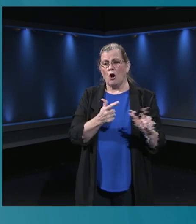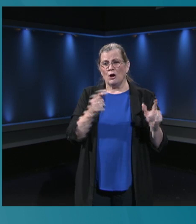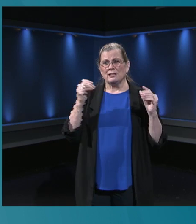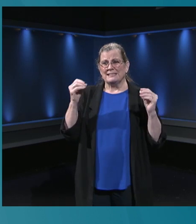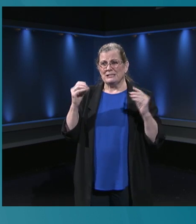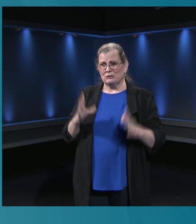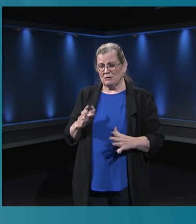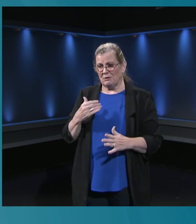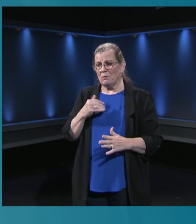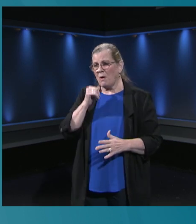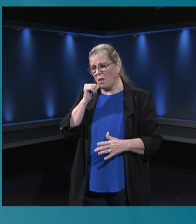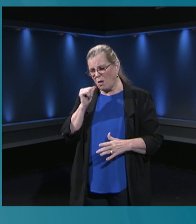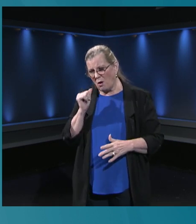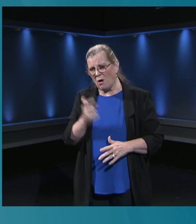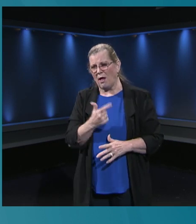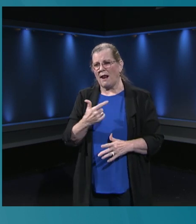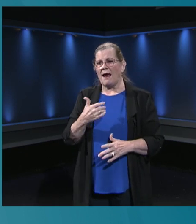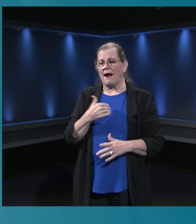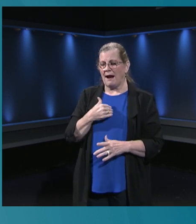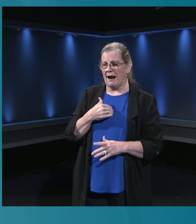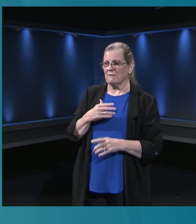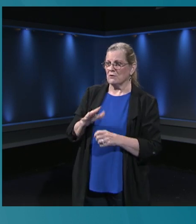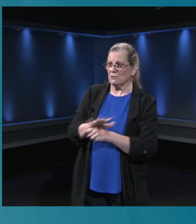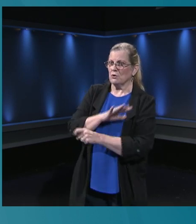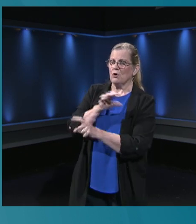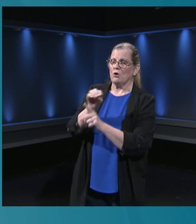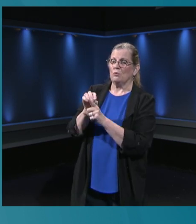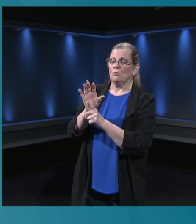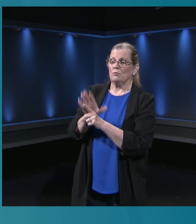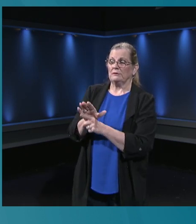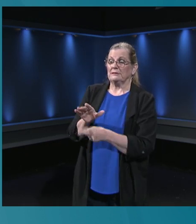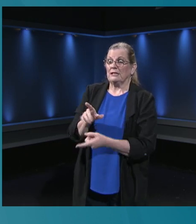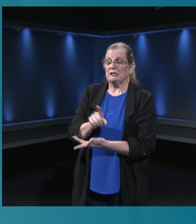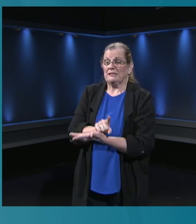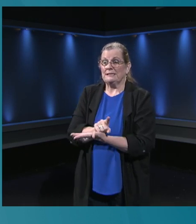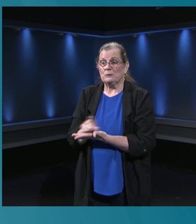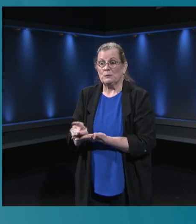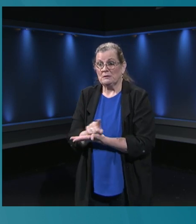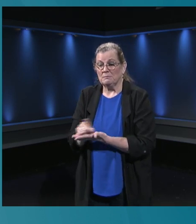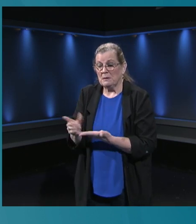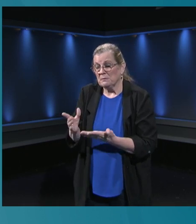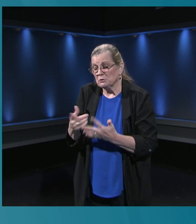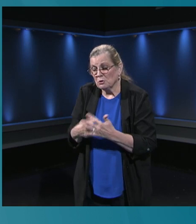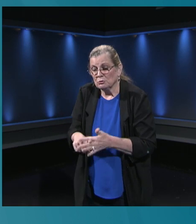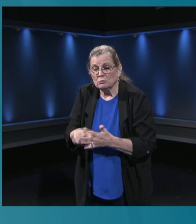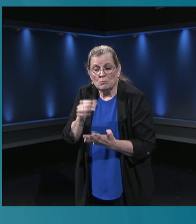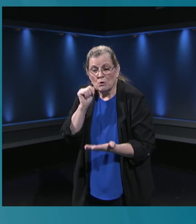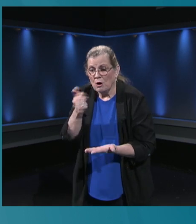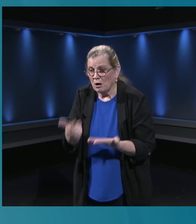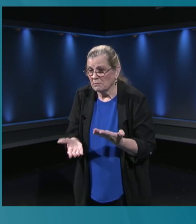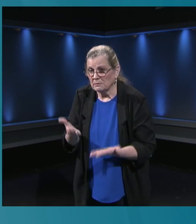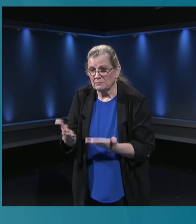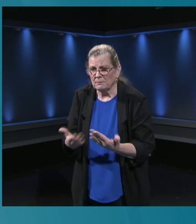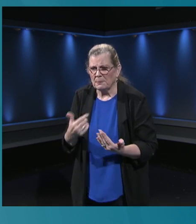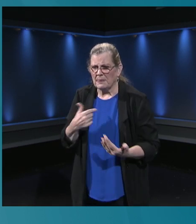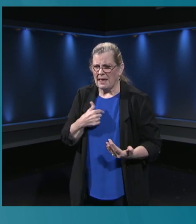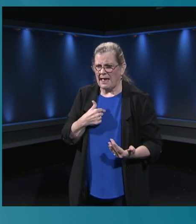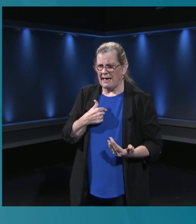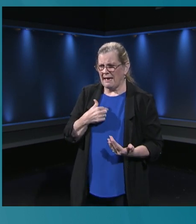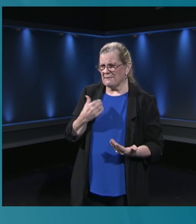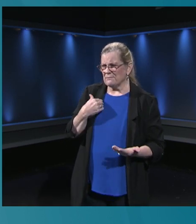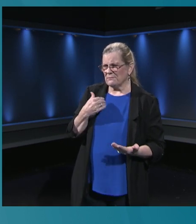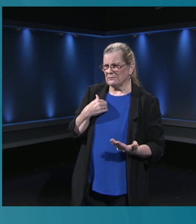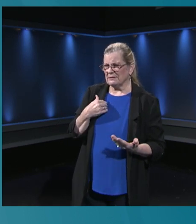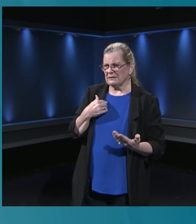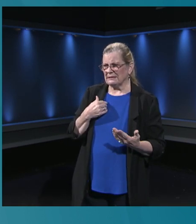you should have talked to your child's teacher sometime this week. You may still be engaging in those tomorrow. I have a rising ninth grader, a little